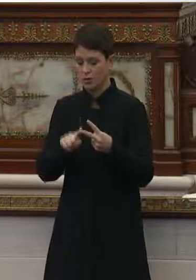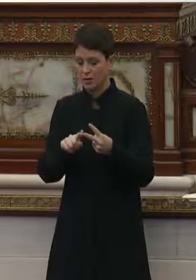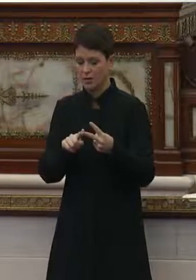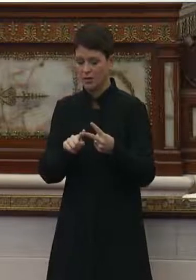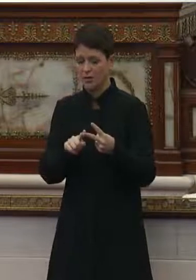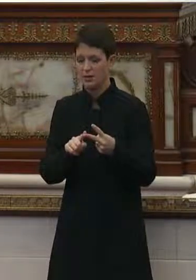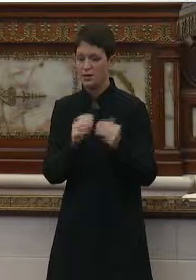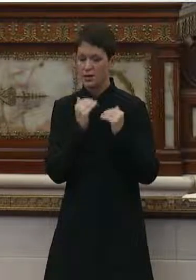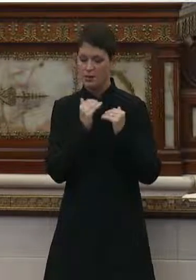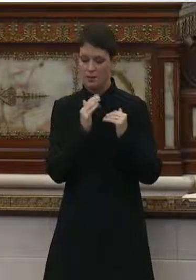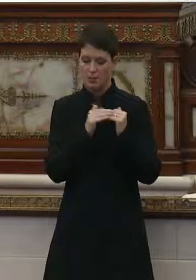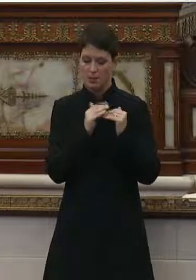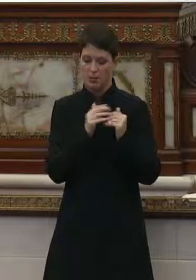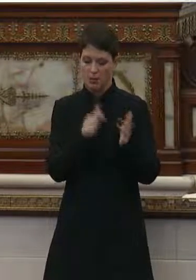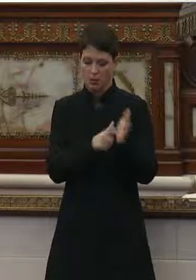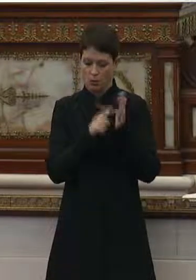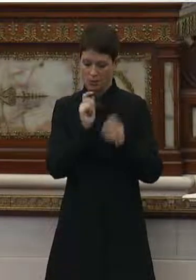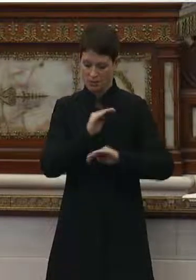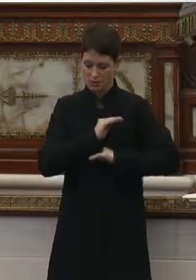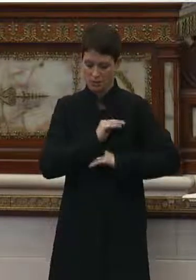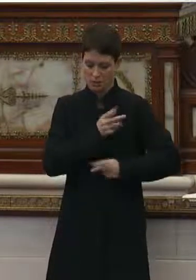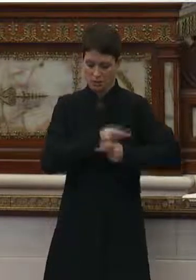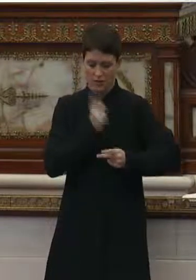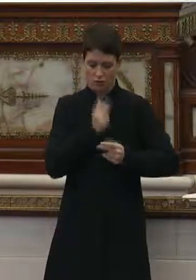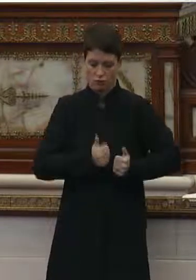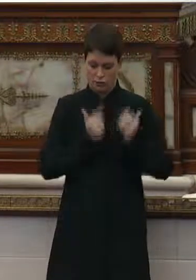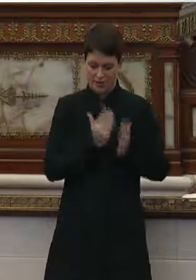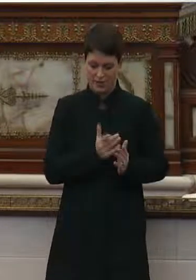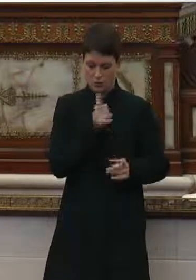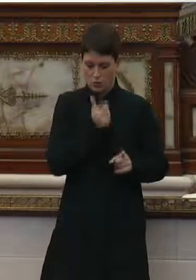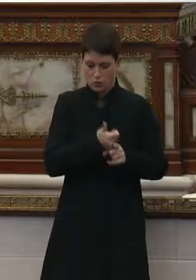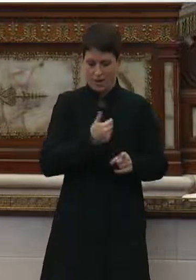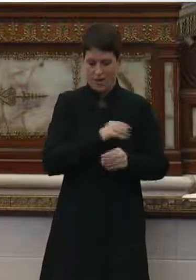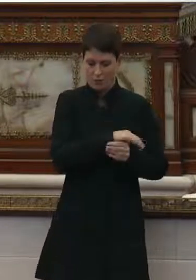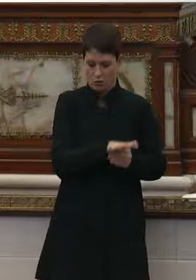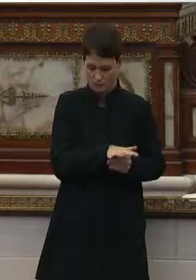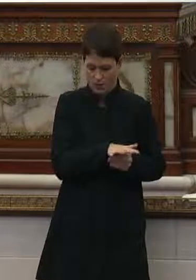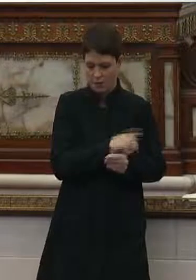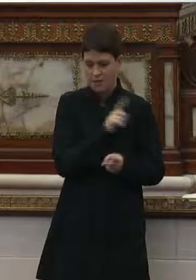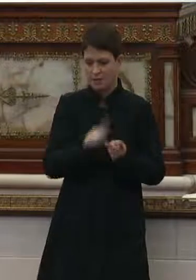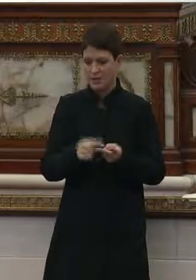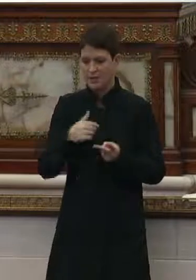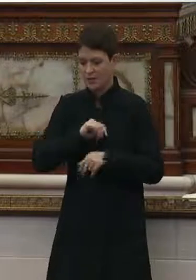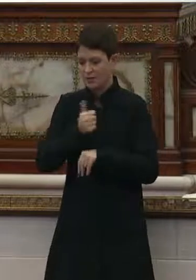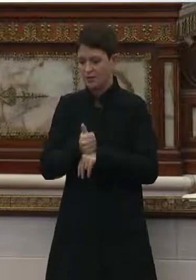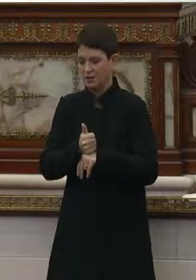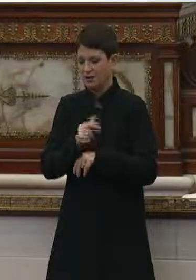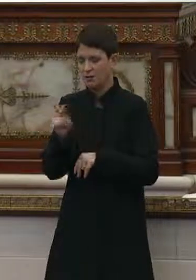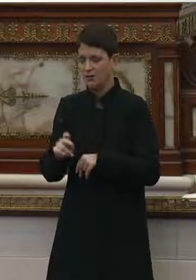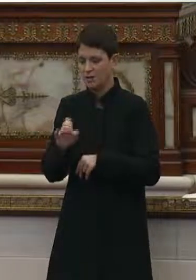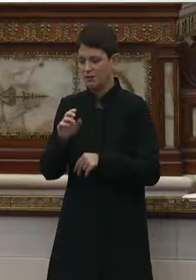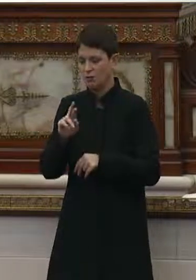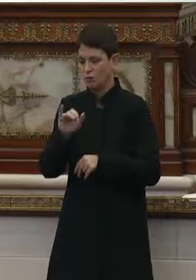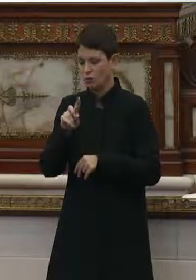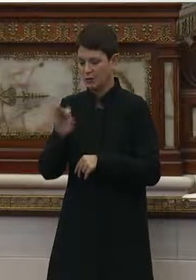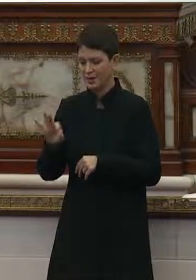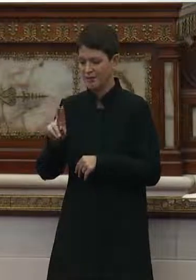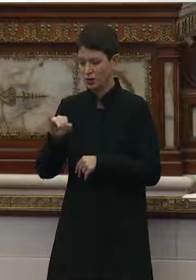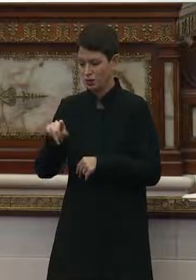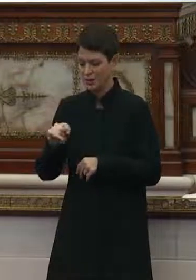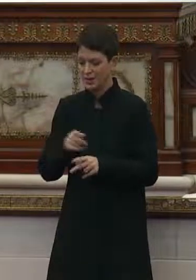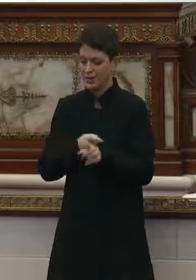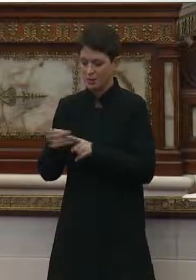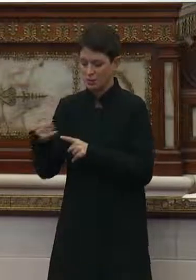minimum requirements the facilities must meet to care for residents with COVID-19, and then creating the Philadelphia COVID-19 Relief Unit, a